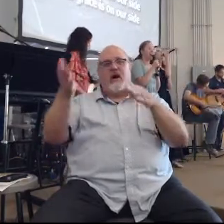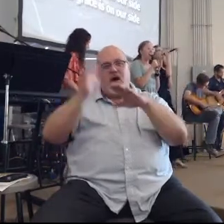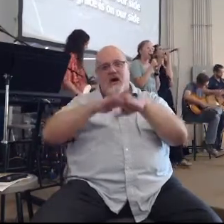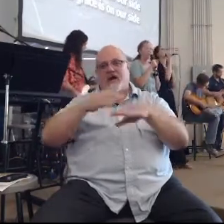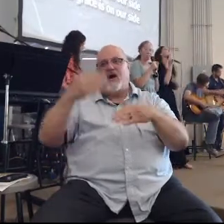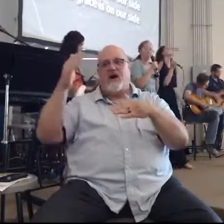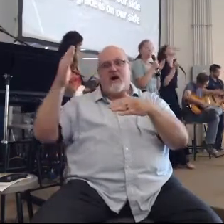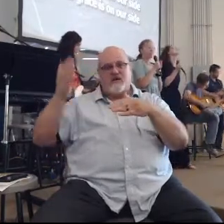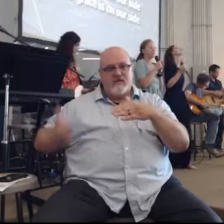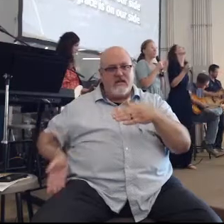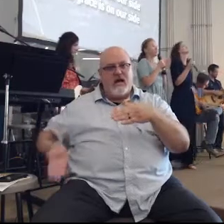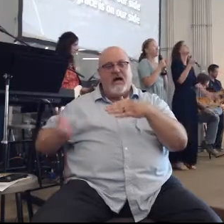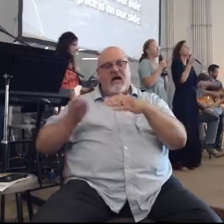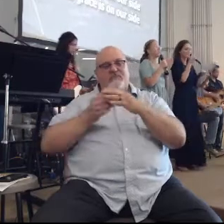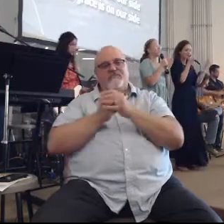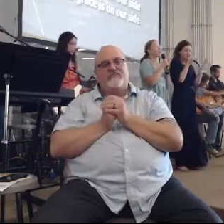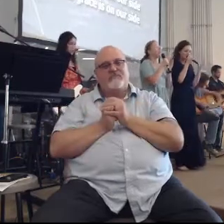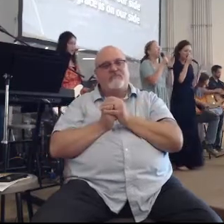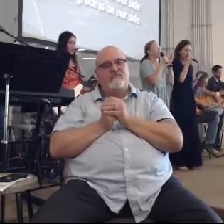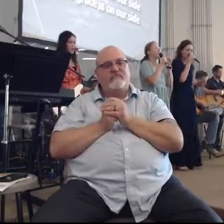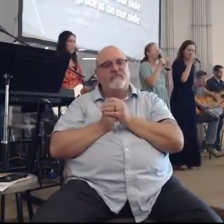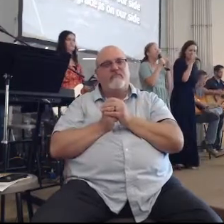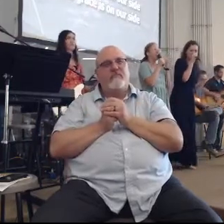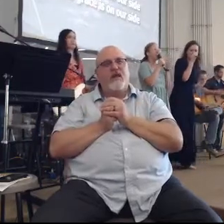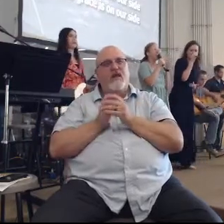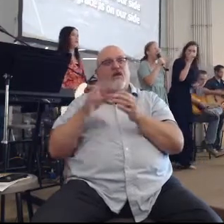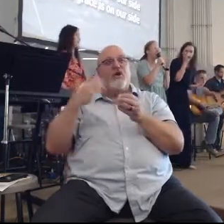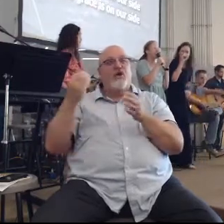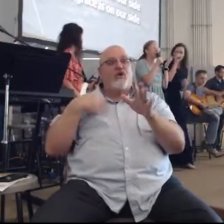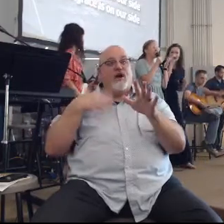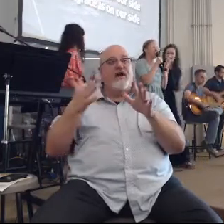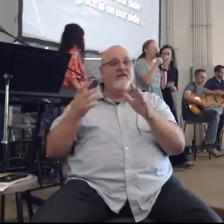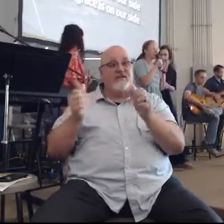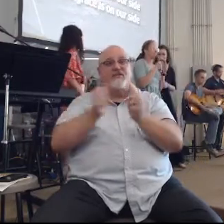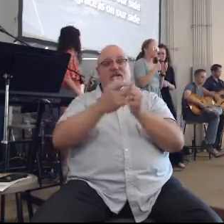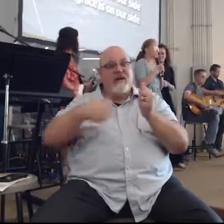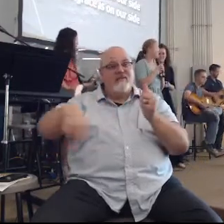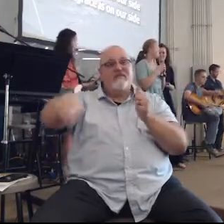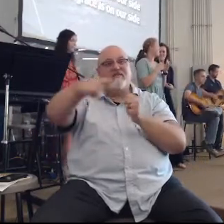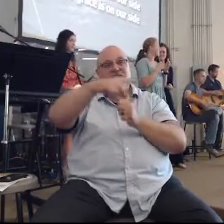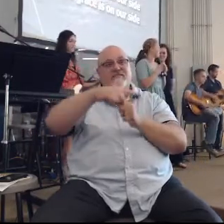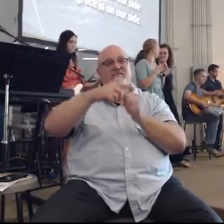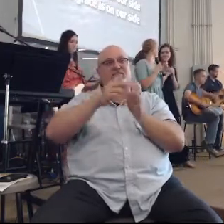side Your grace is on our side